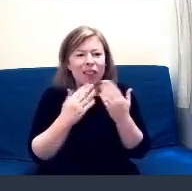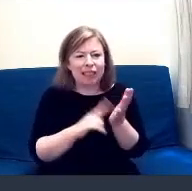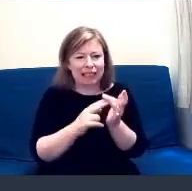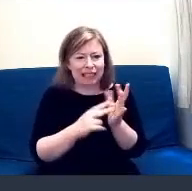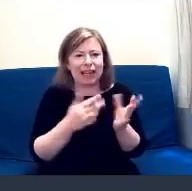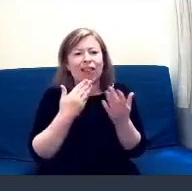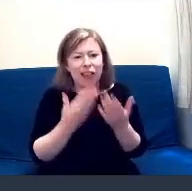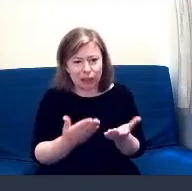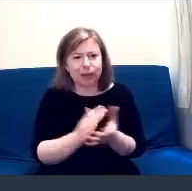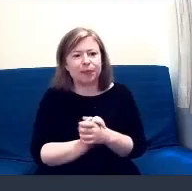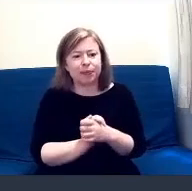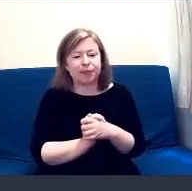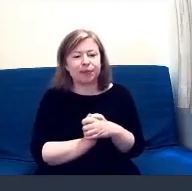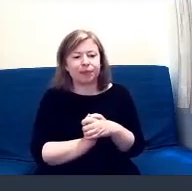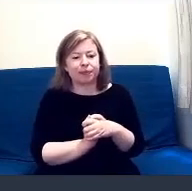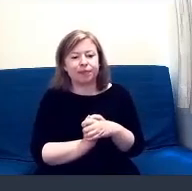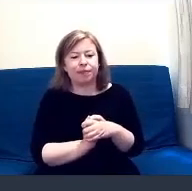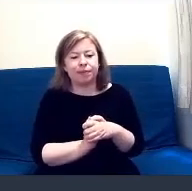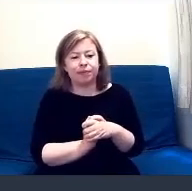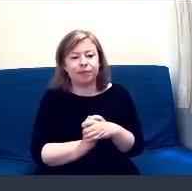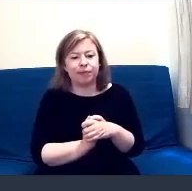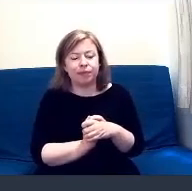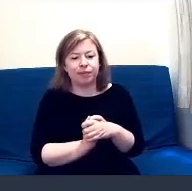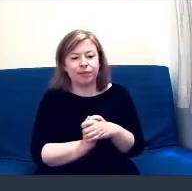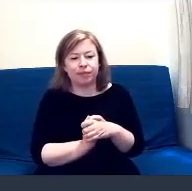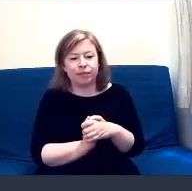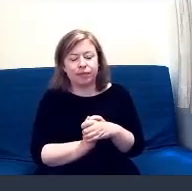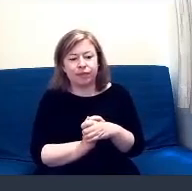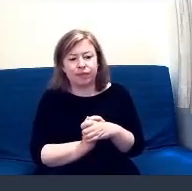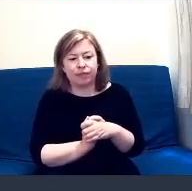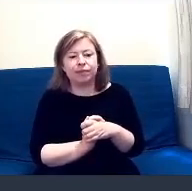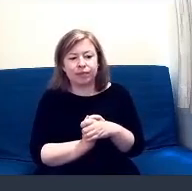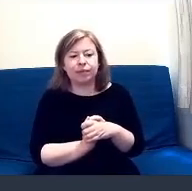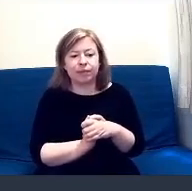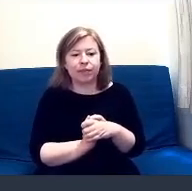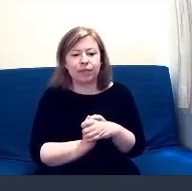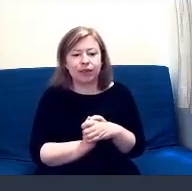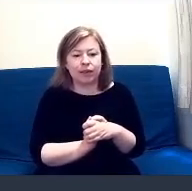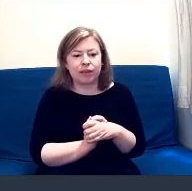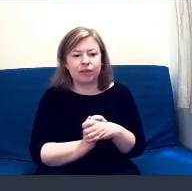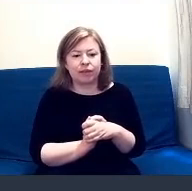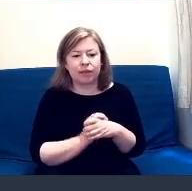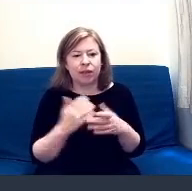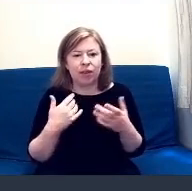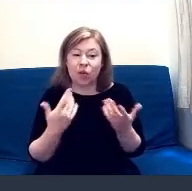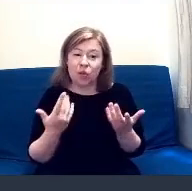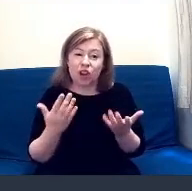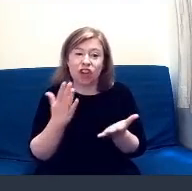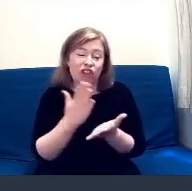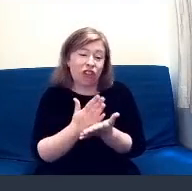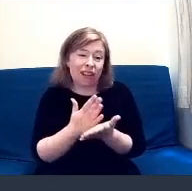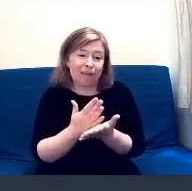yeah, I mean, we only can manage to fit in a